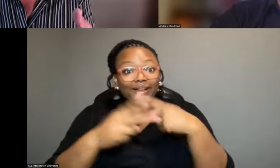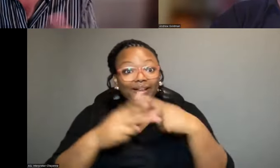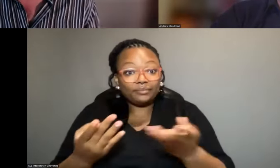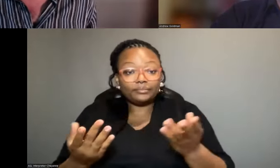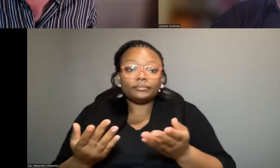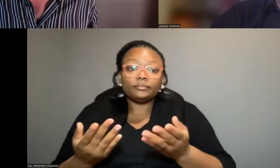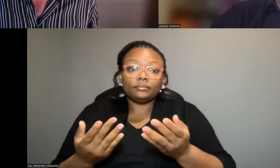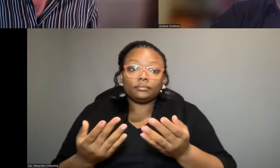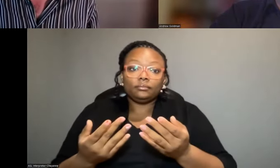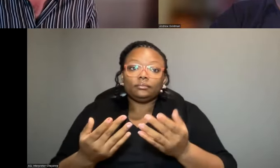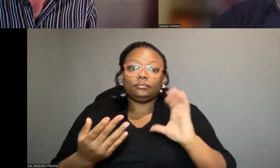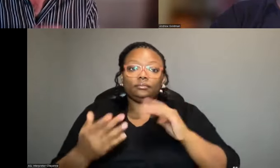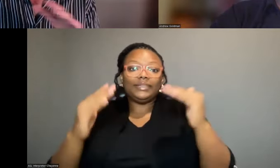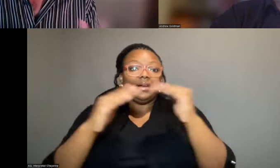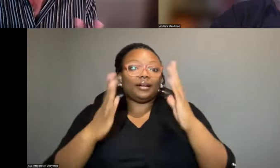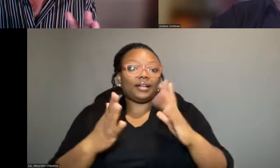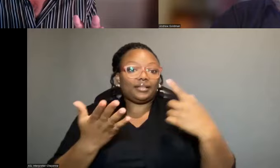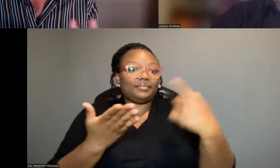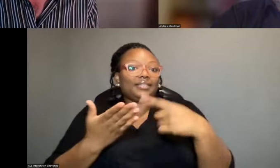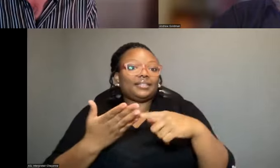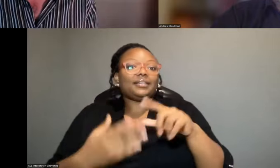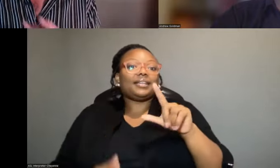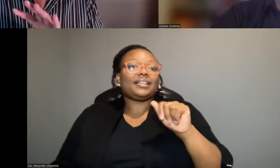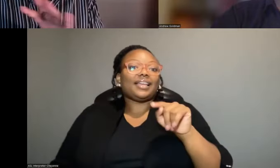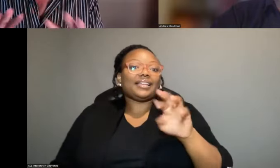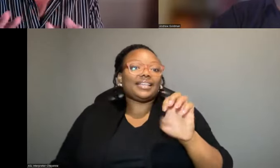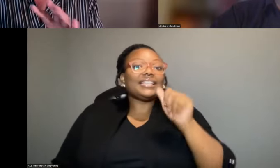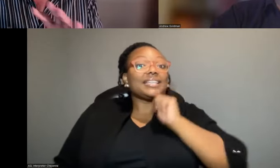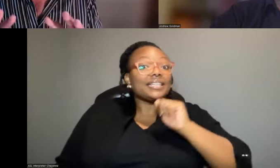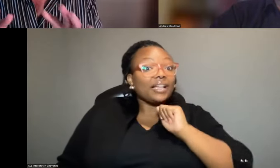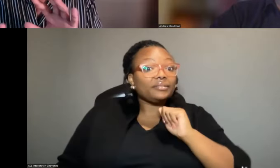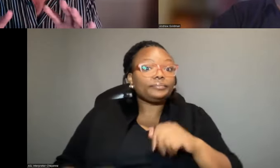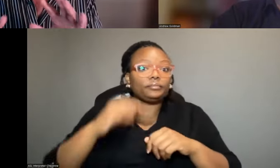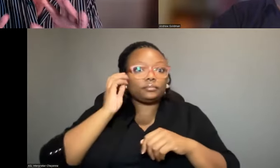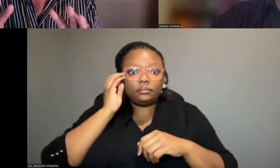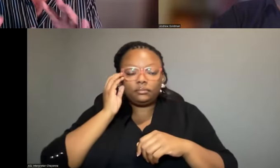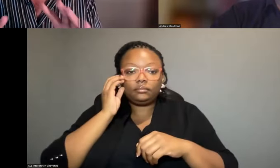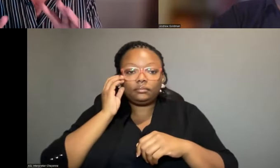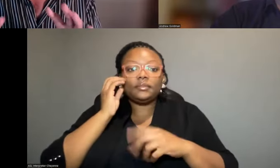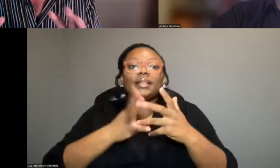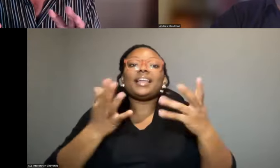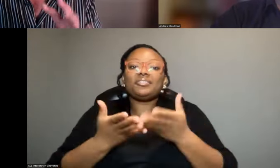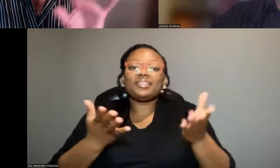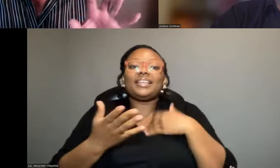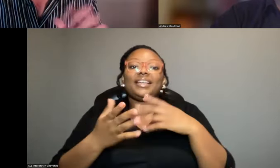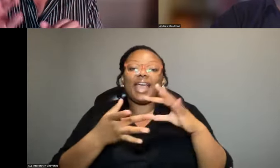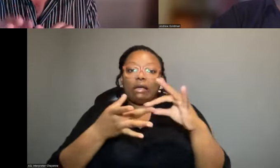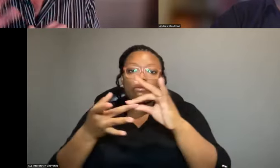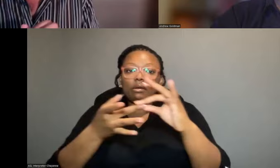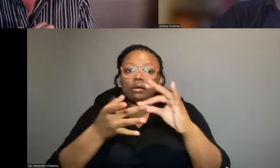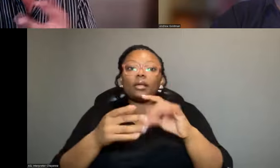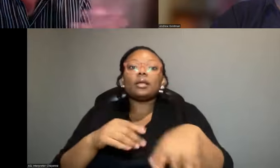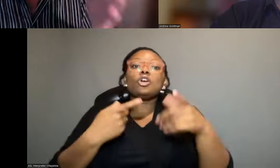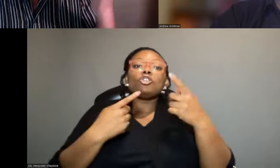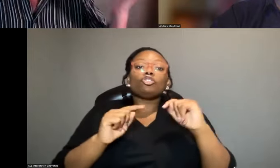our colleague just mentioned in terms of lactose intolerance. A lot of these things actually have a coupled nature to them. One thing is